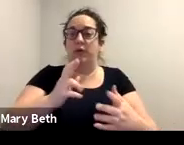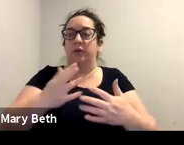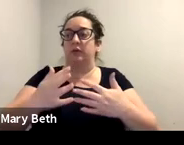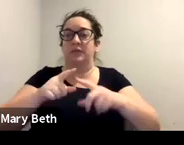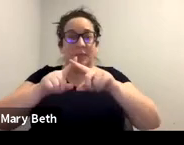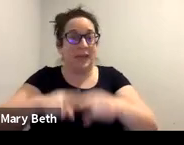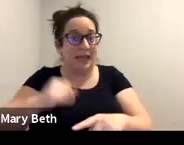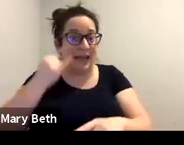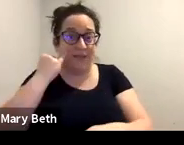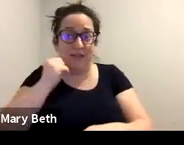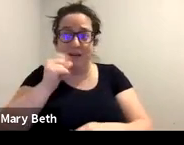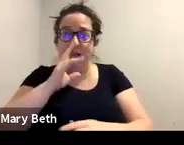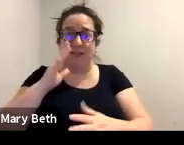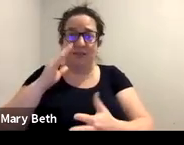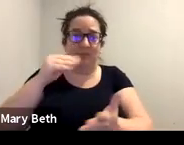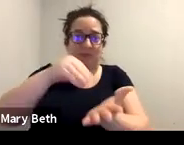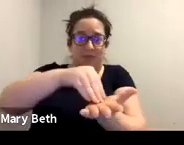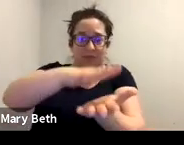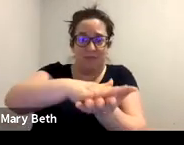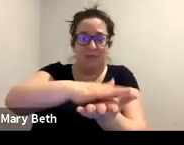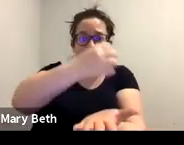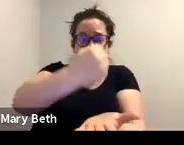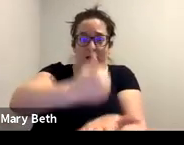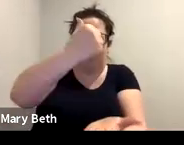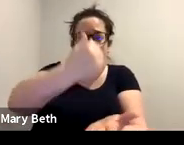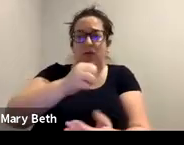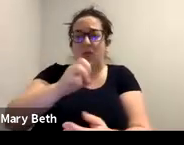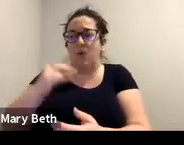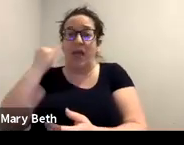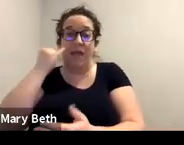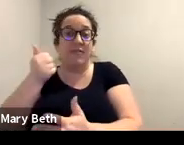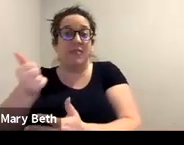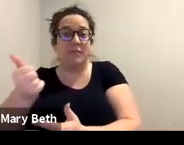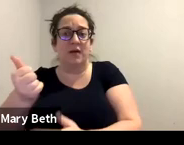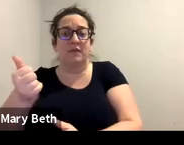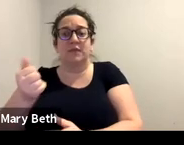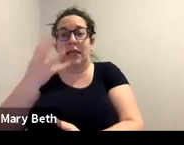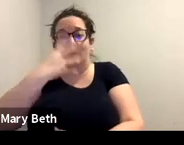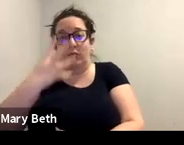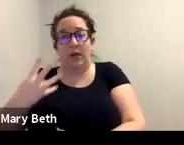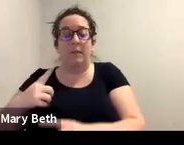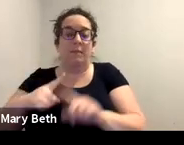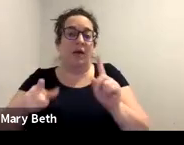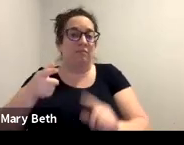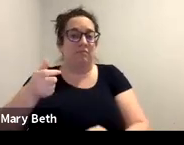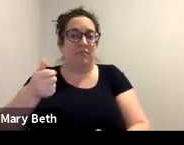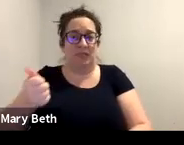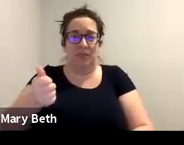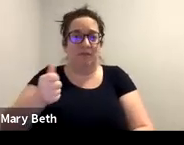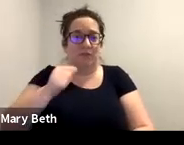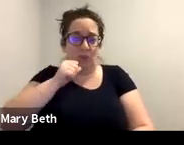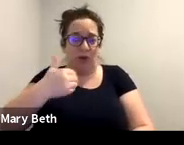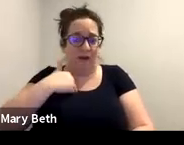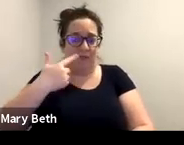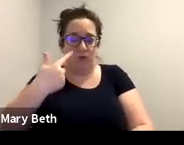depending on if the survivor is an immigrant themselves who does not have a green card, um, but